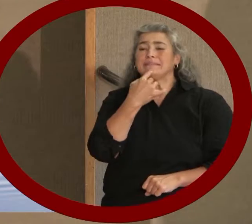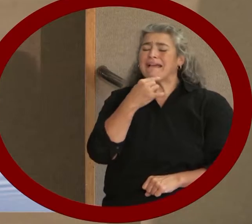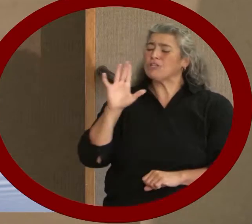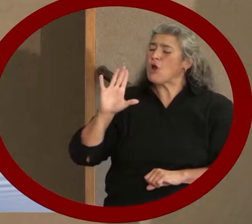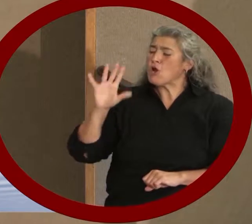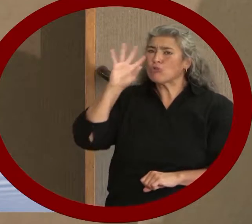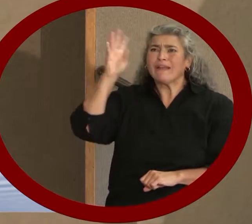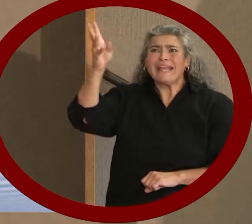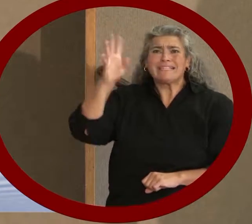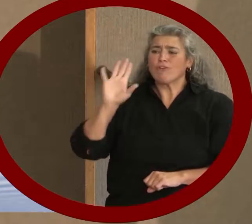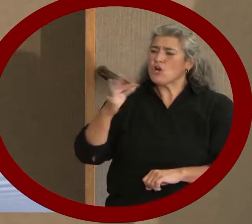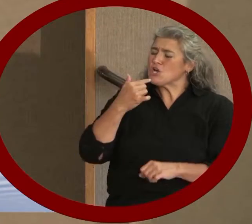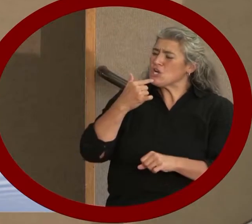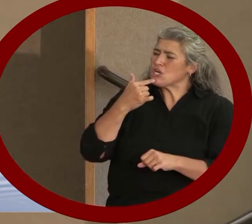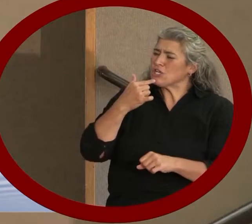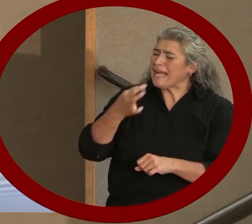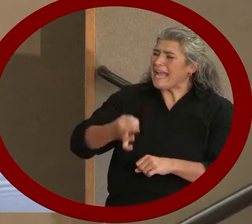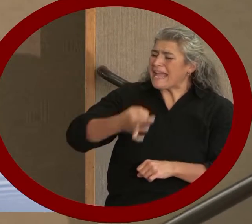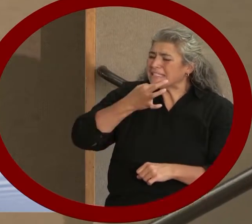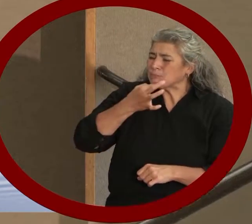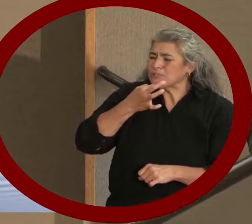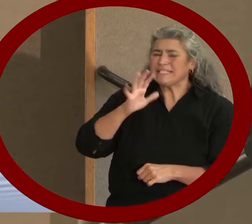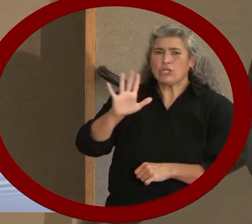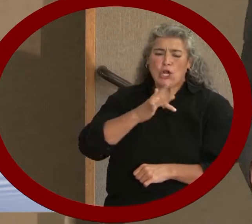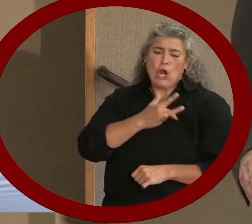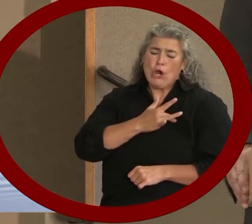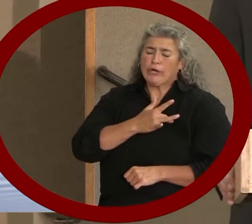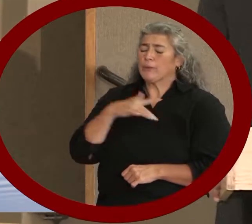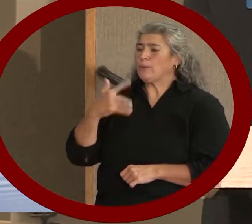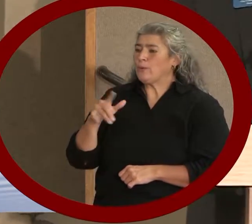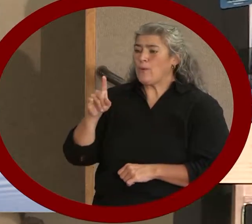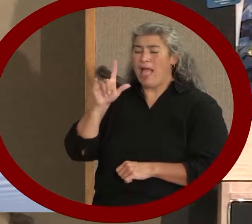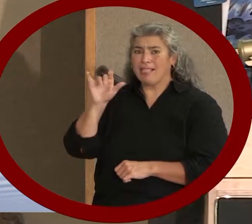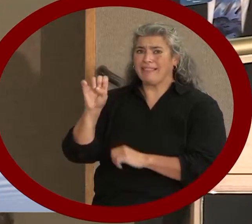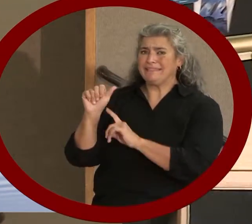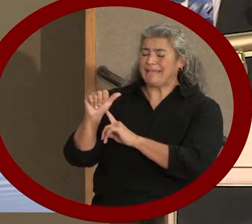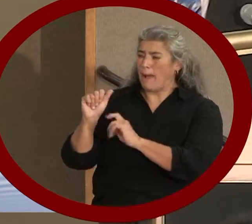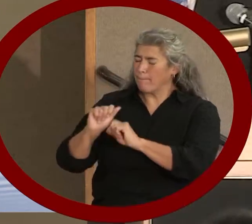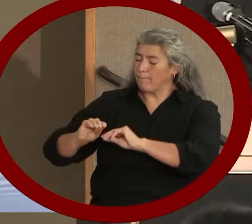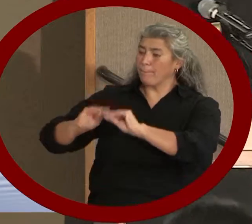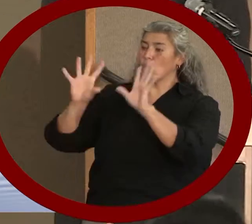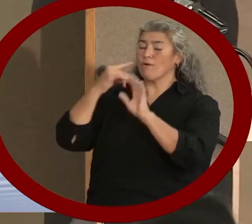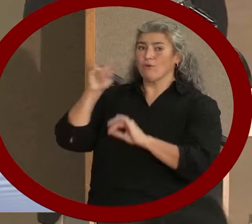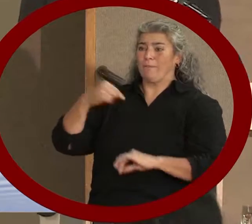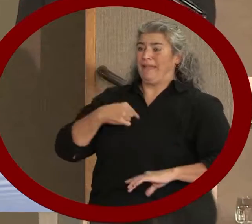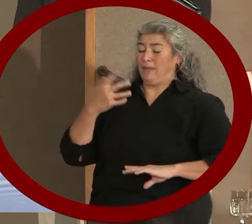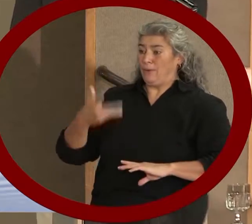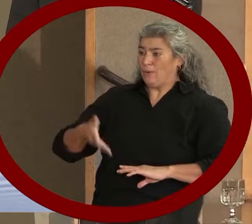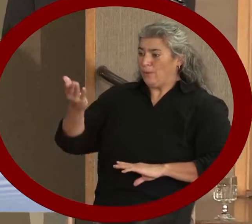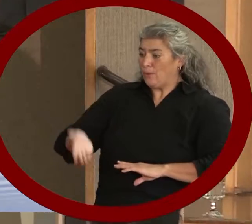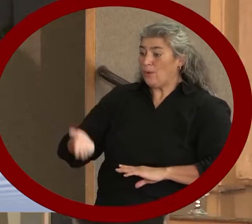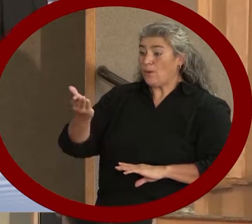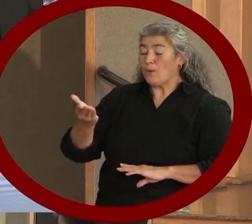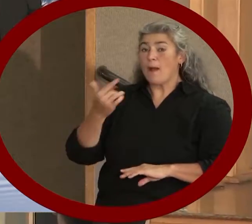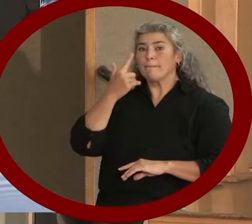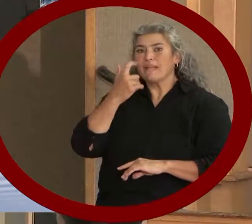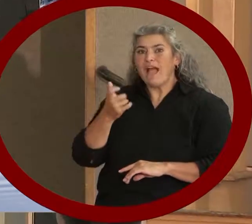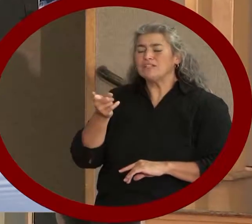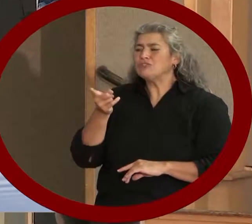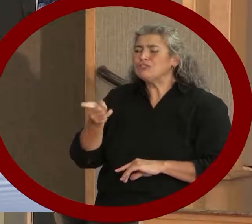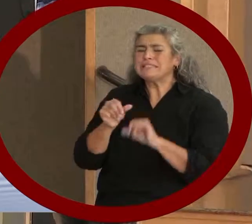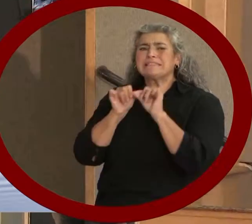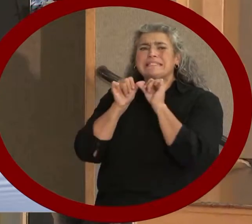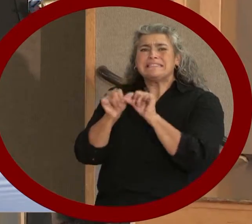expertise, and her caring heart. Lisa stands out to me, she says, because she is consistently gleeful about my children's